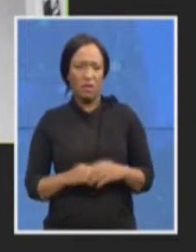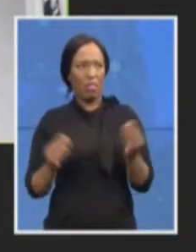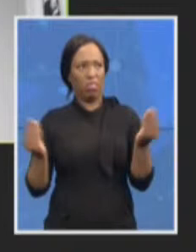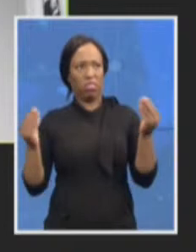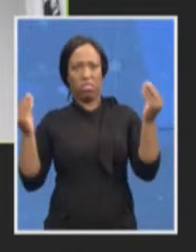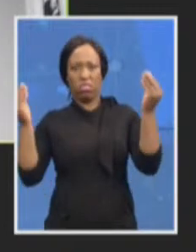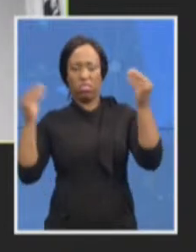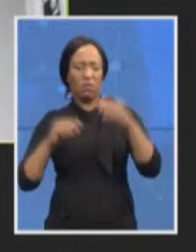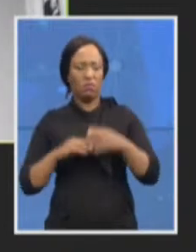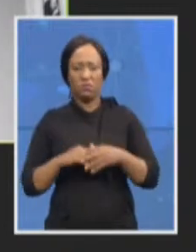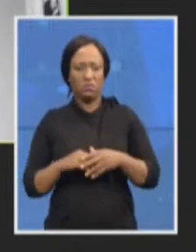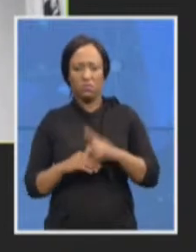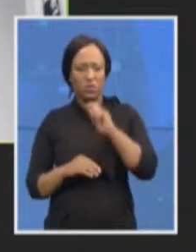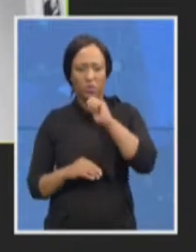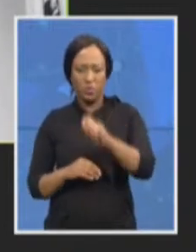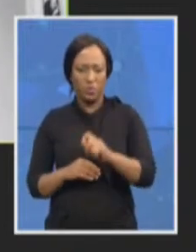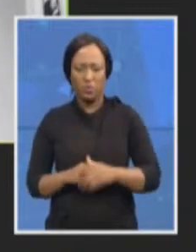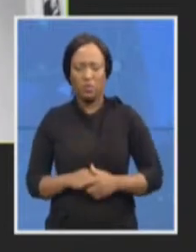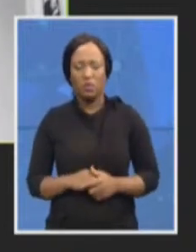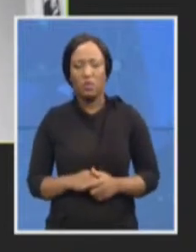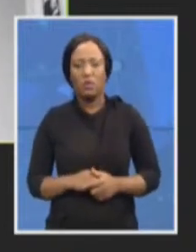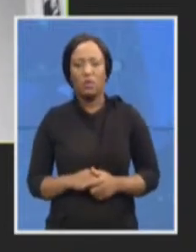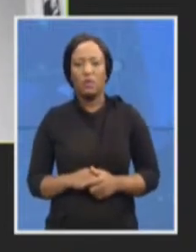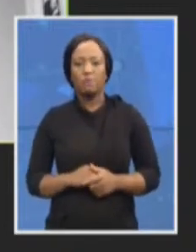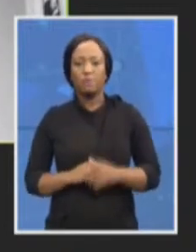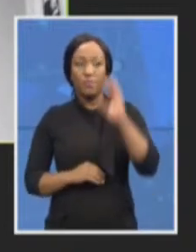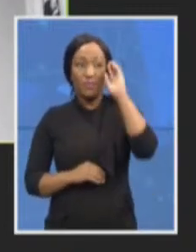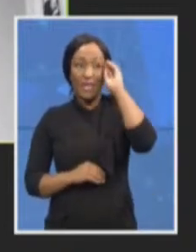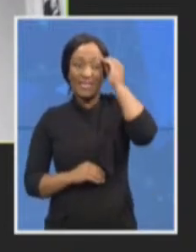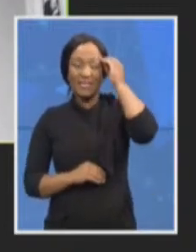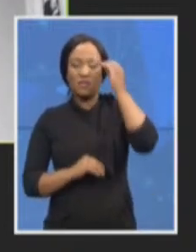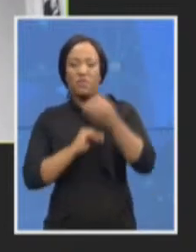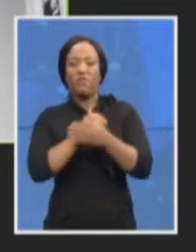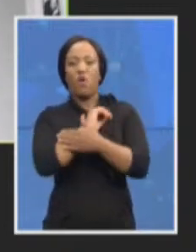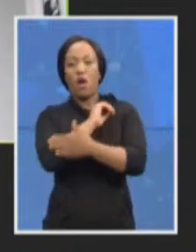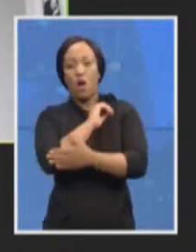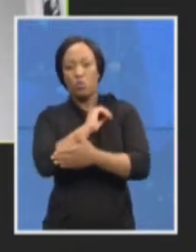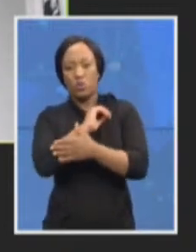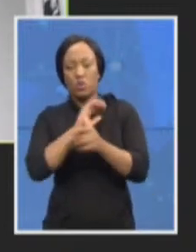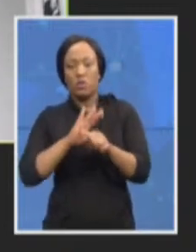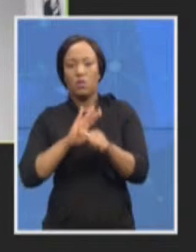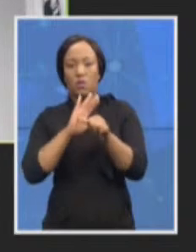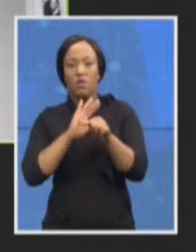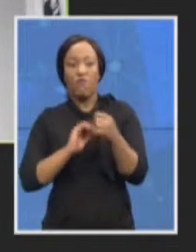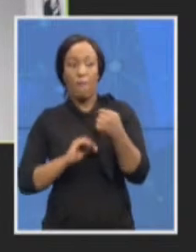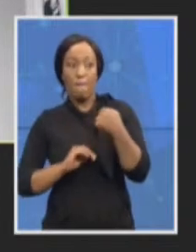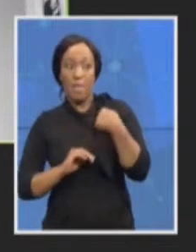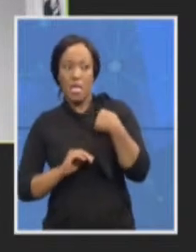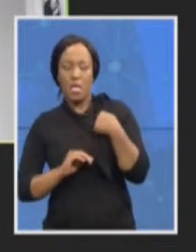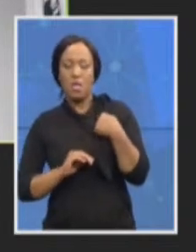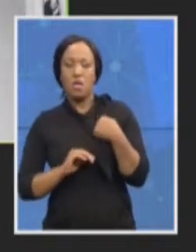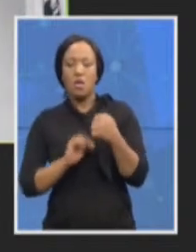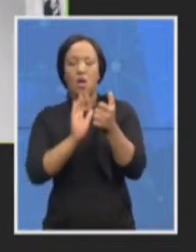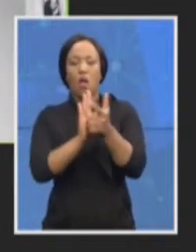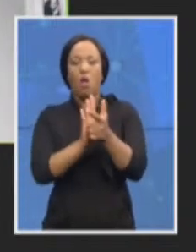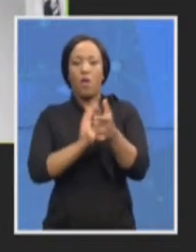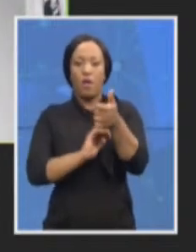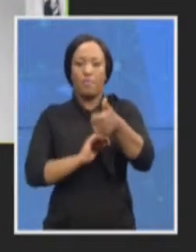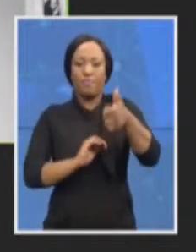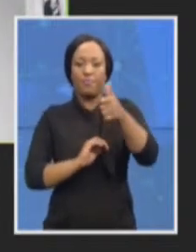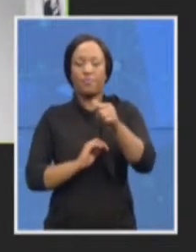is important to both Advocate Cornier and I. Our decisions are made in the interest of the country.